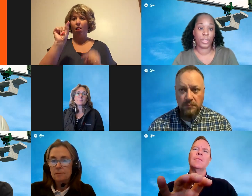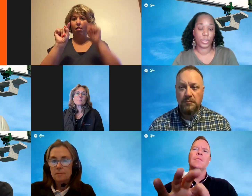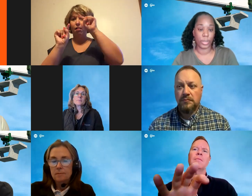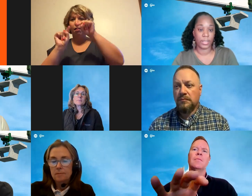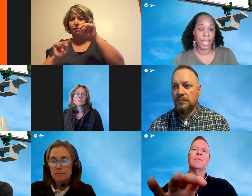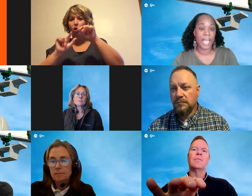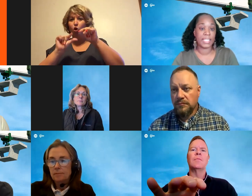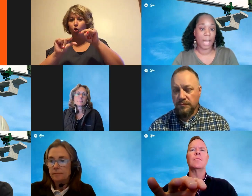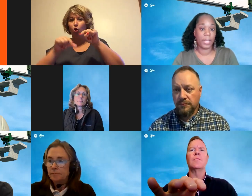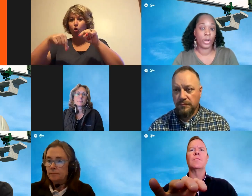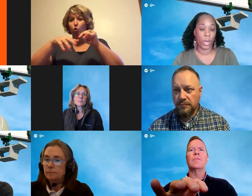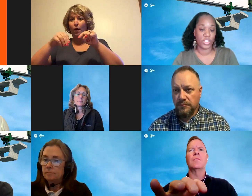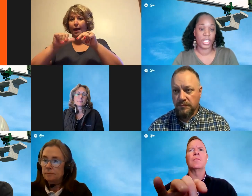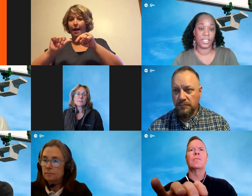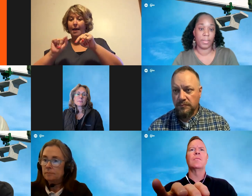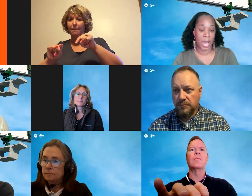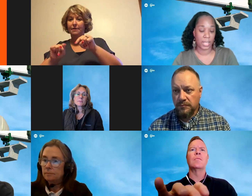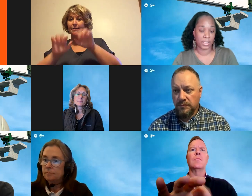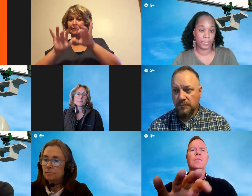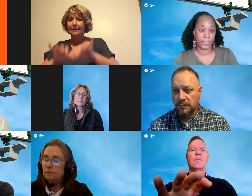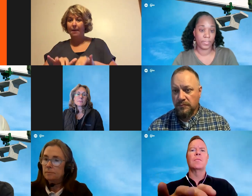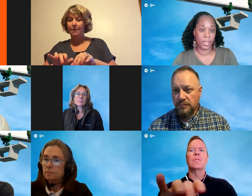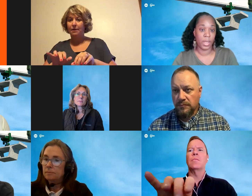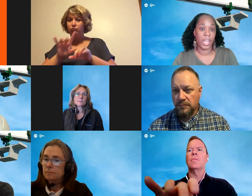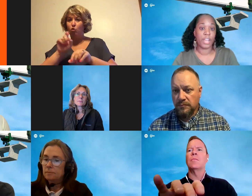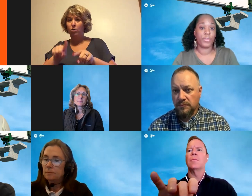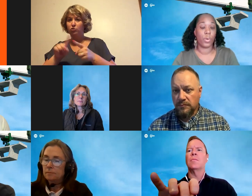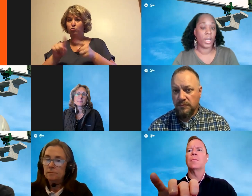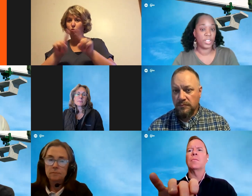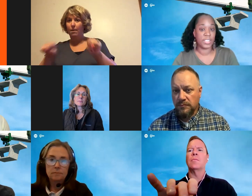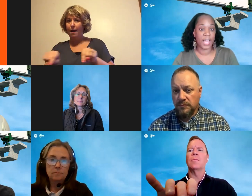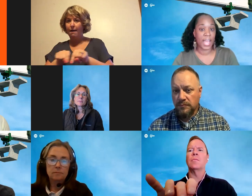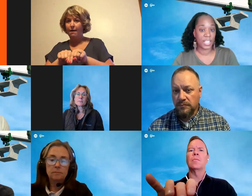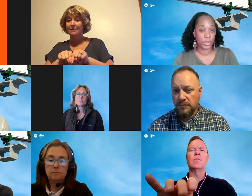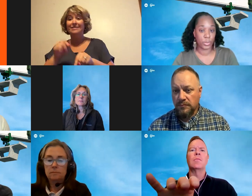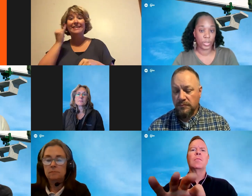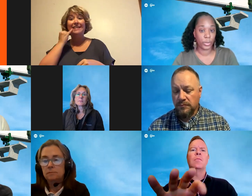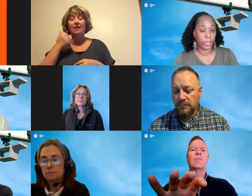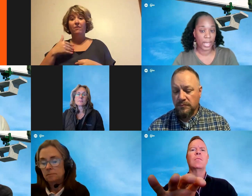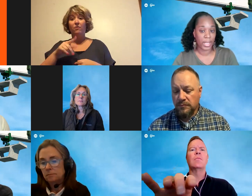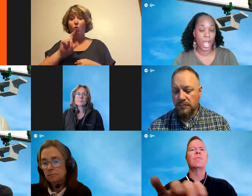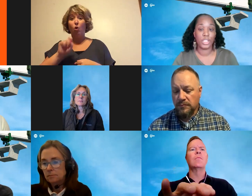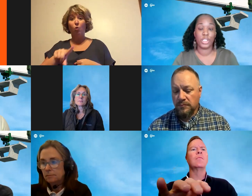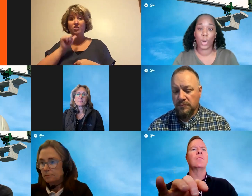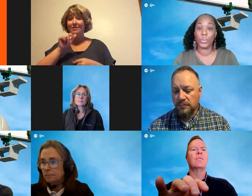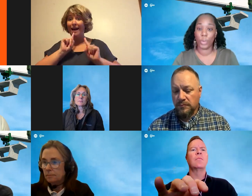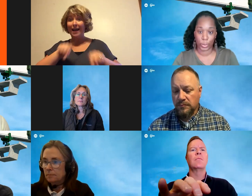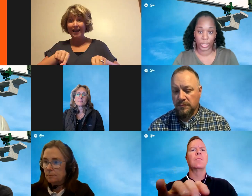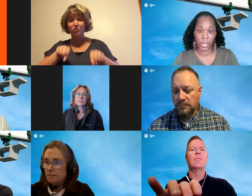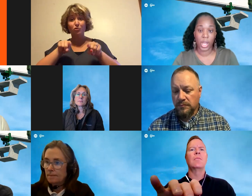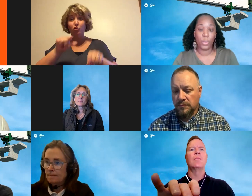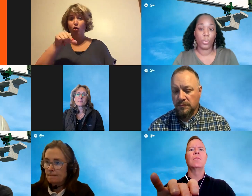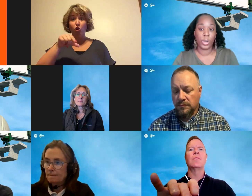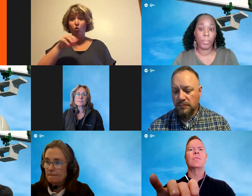bottom of your screen and typing your question into the box. If your question is not answered during the Q&A, don't